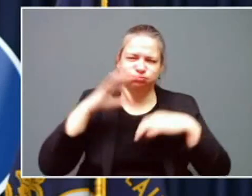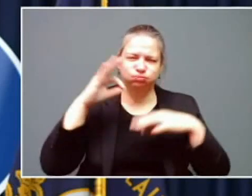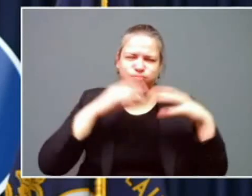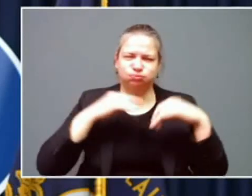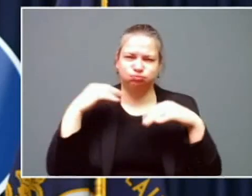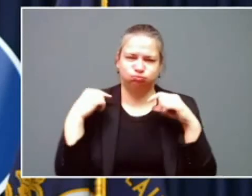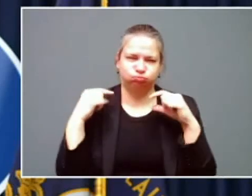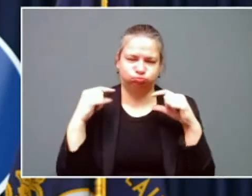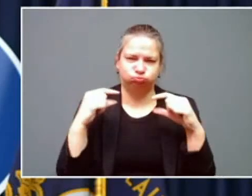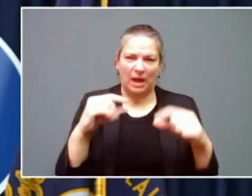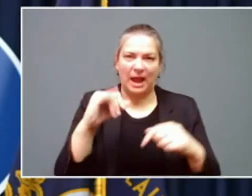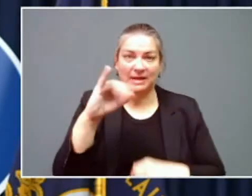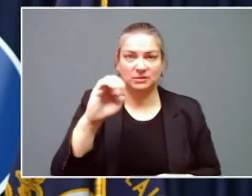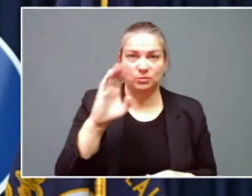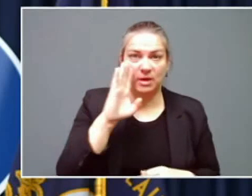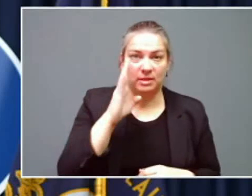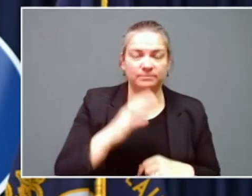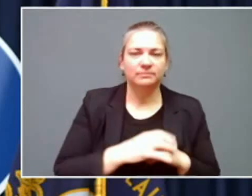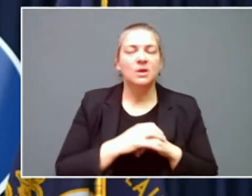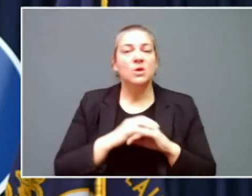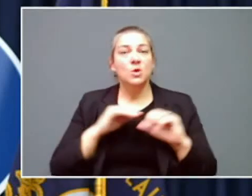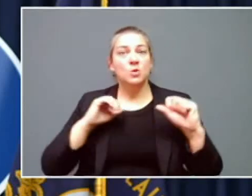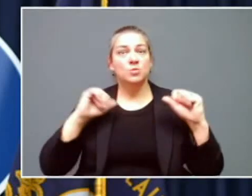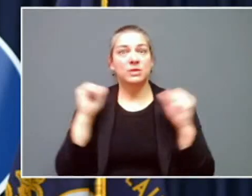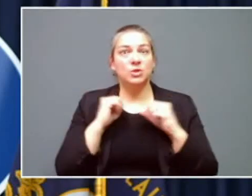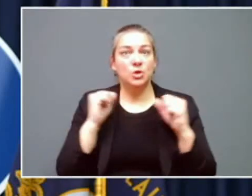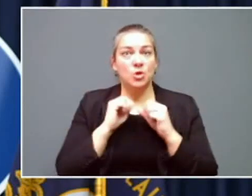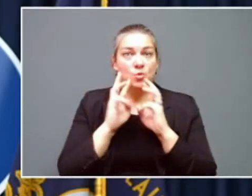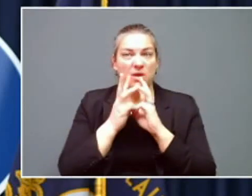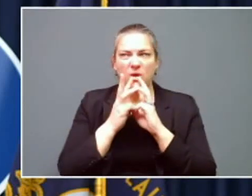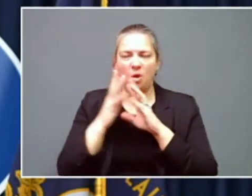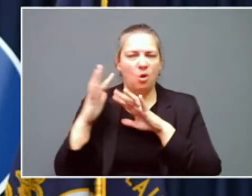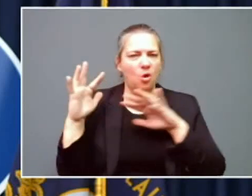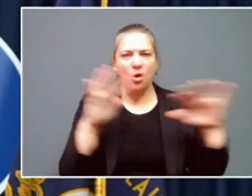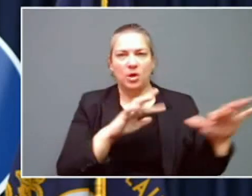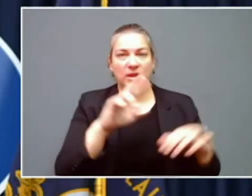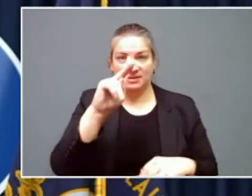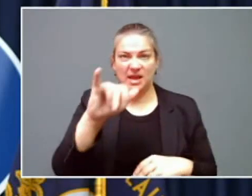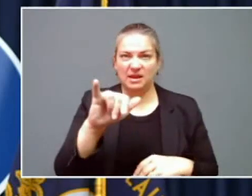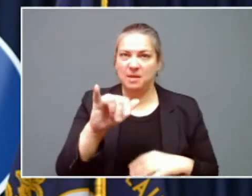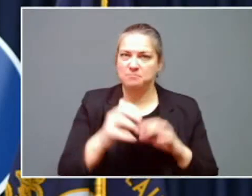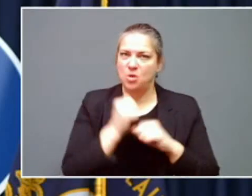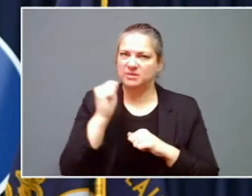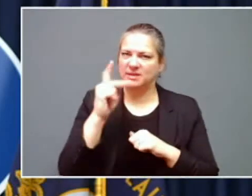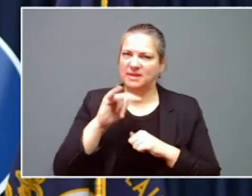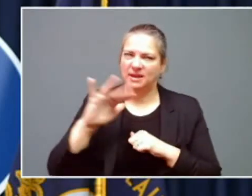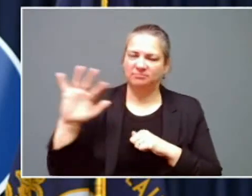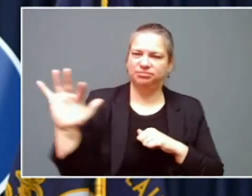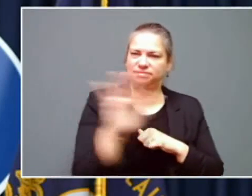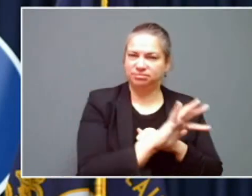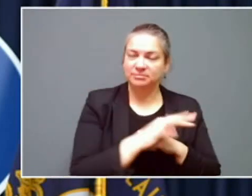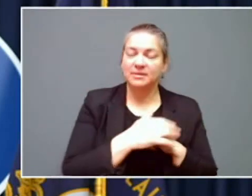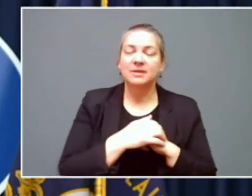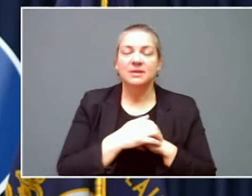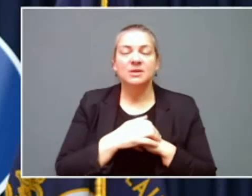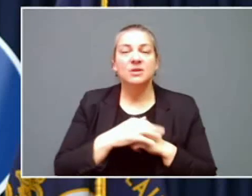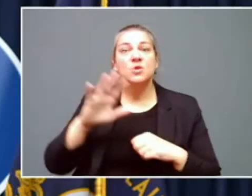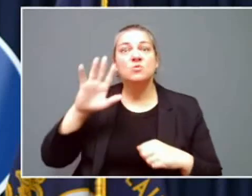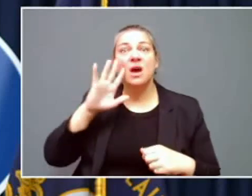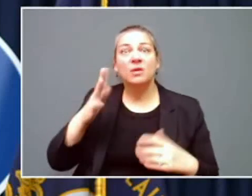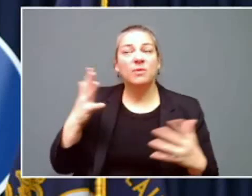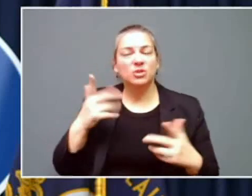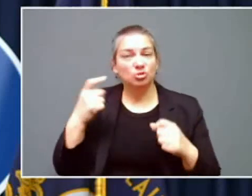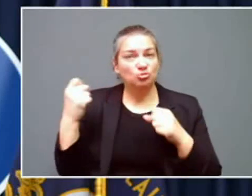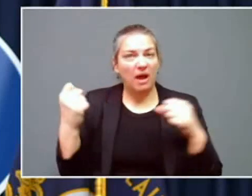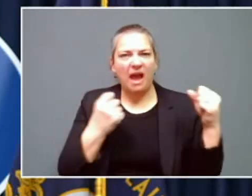weather warning is in place across much of the Commonwealth. The powerful winter storm is expected to create difficult travel conditions on